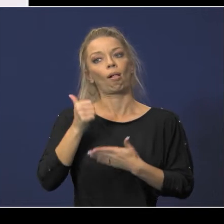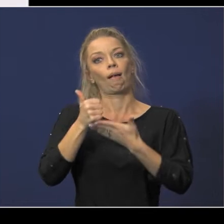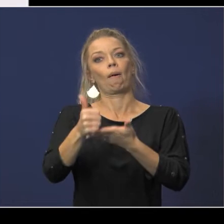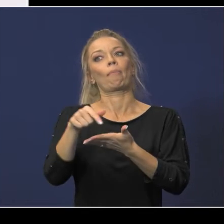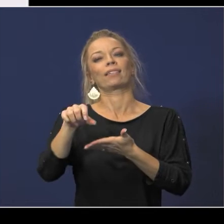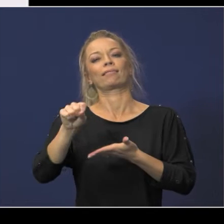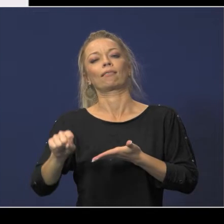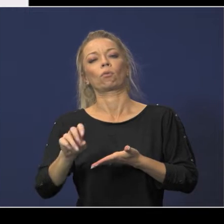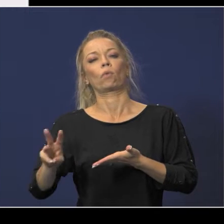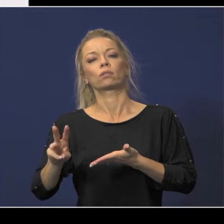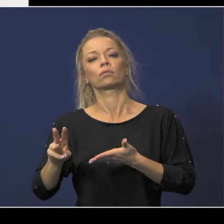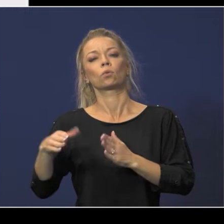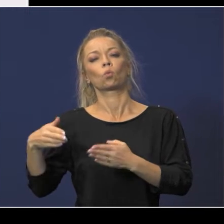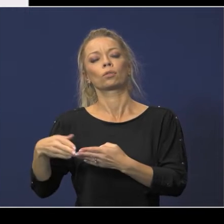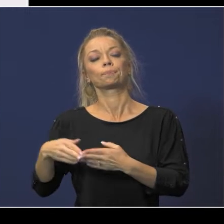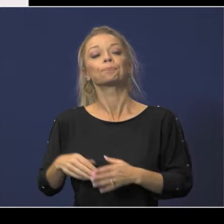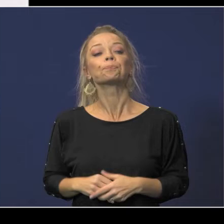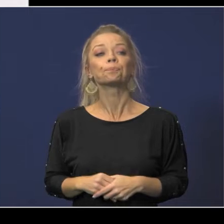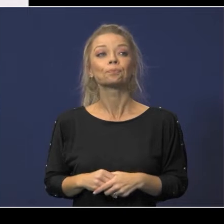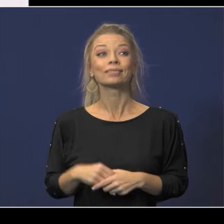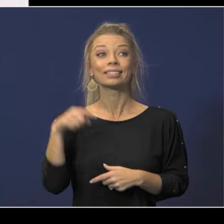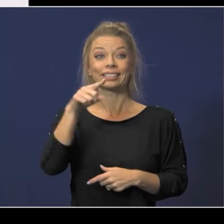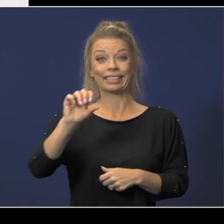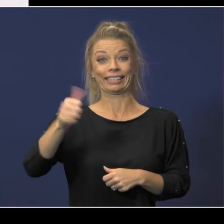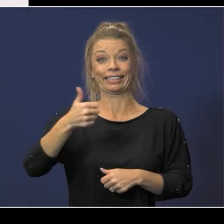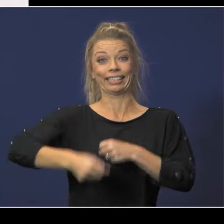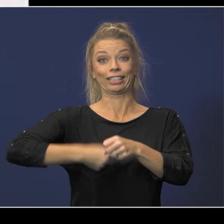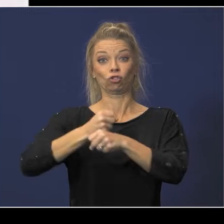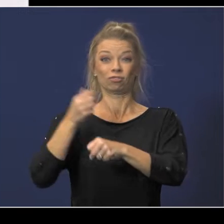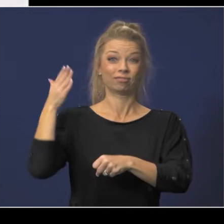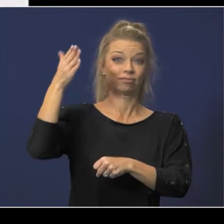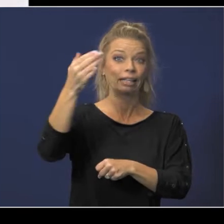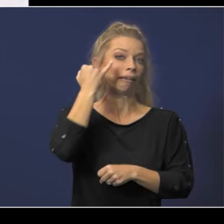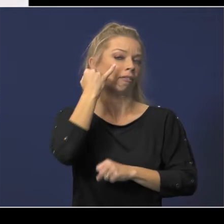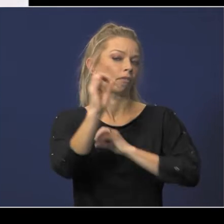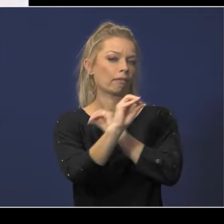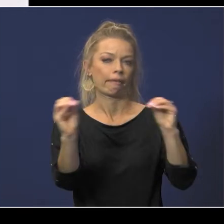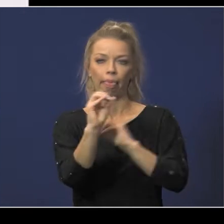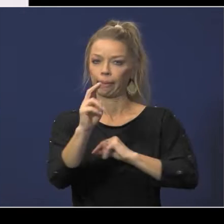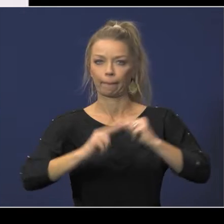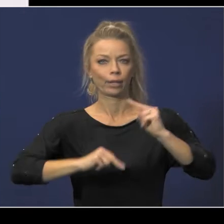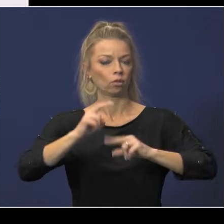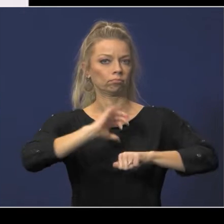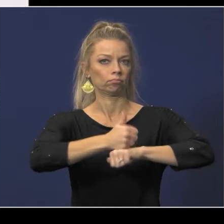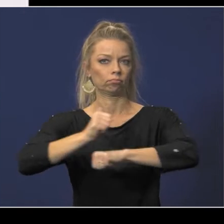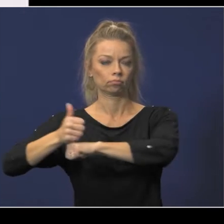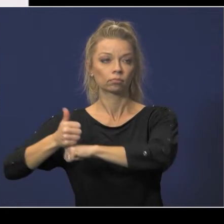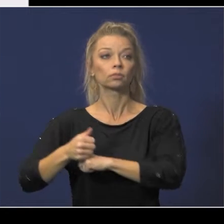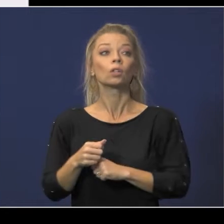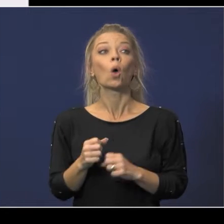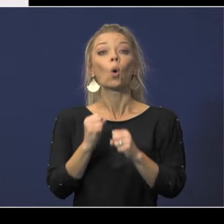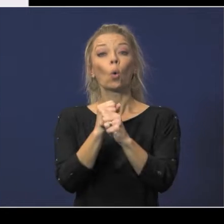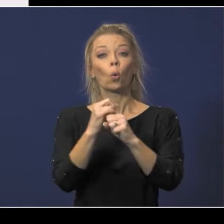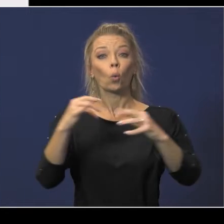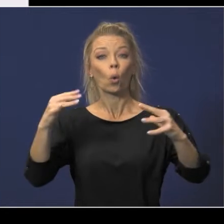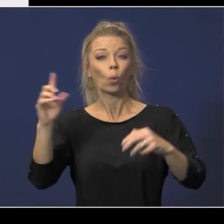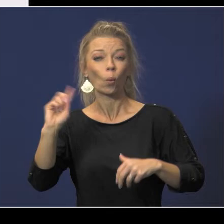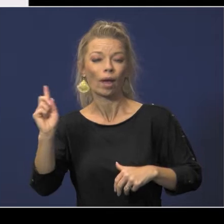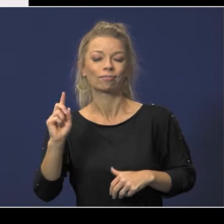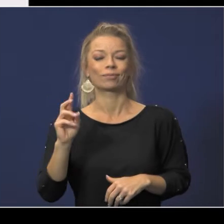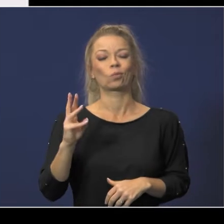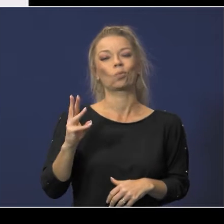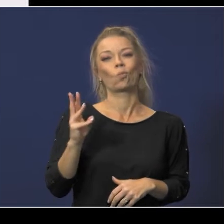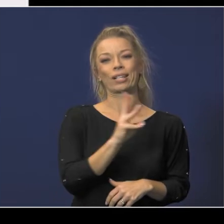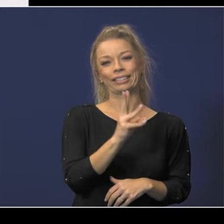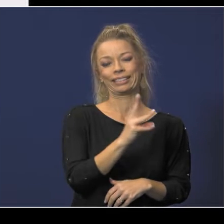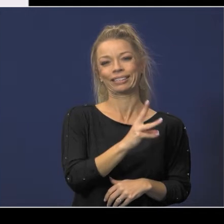this map shows utilization in 10 years if nothing is built growth is clearly occurring primarily on the west side